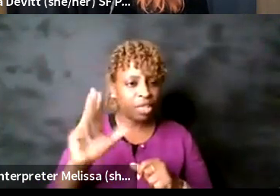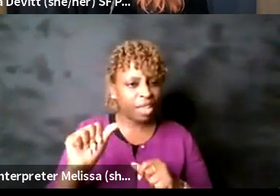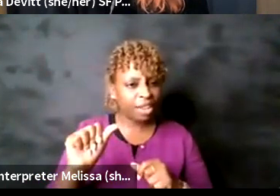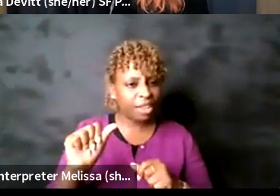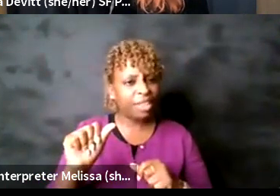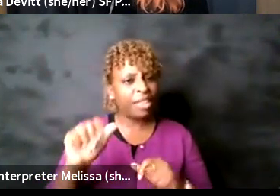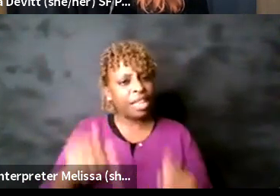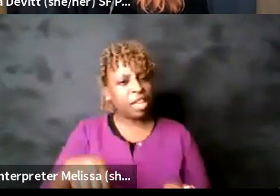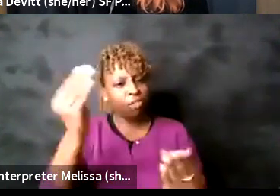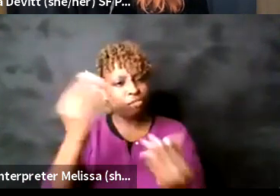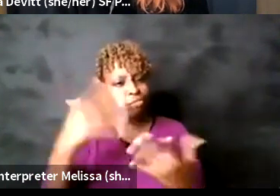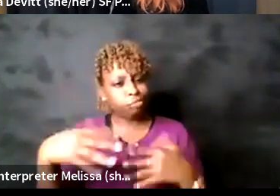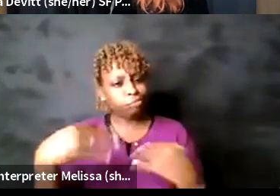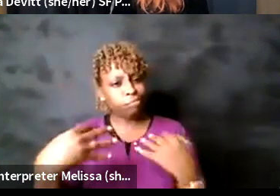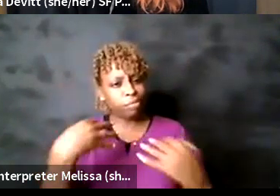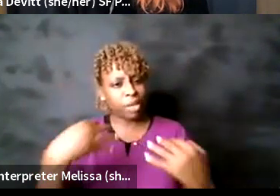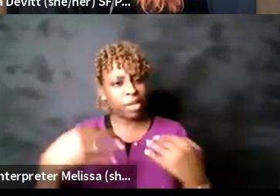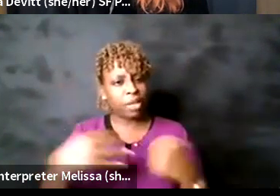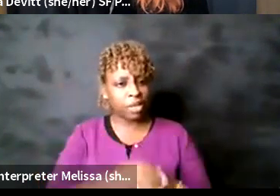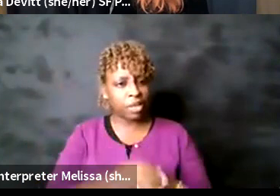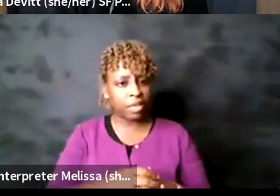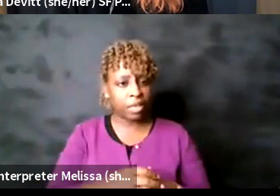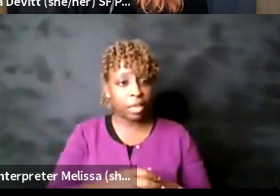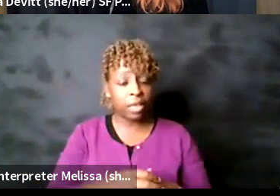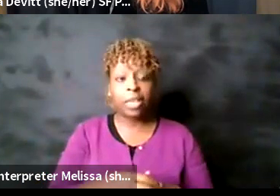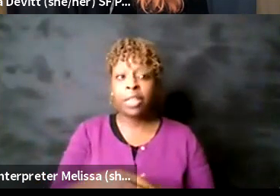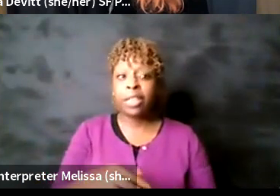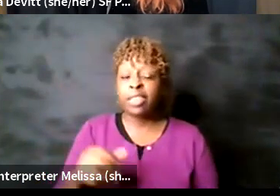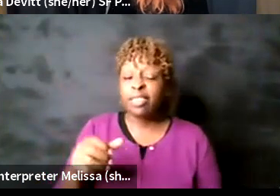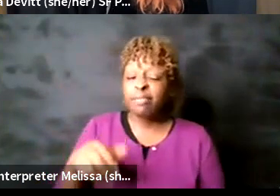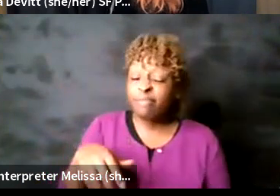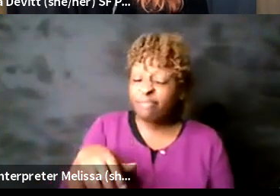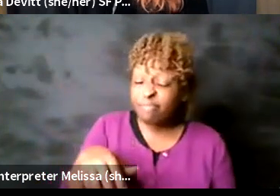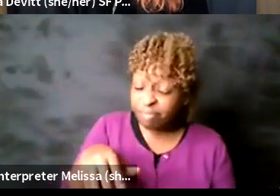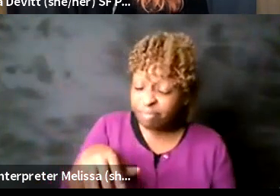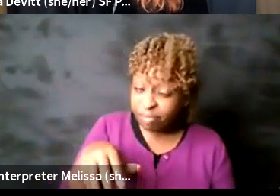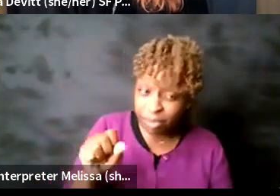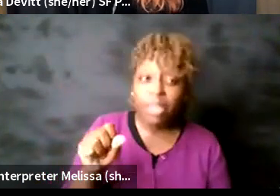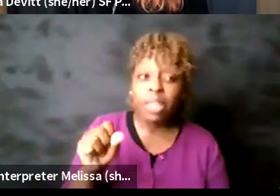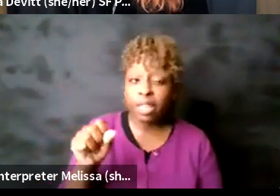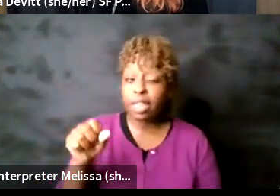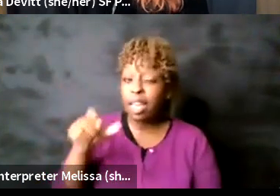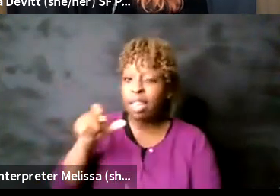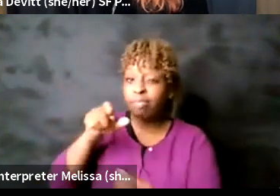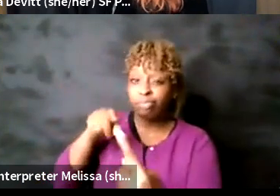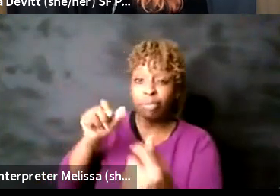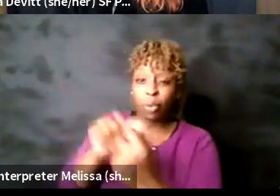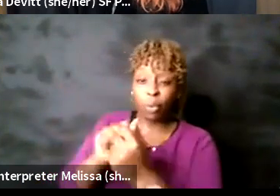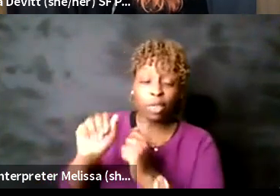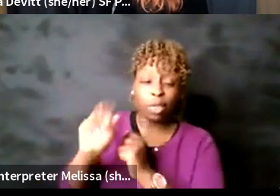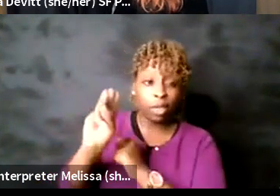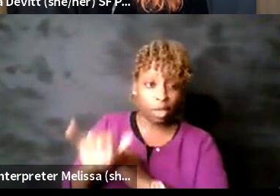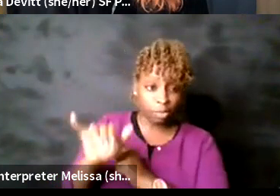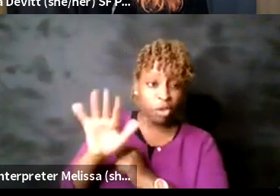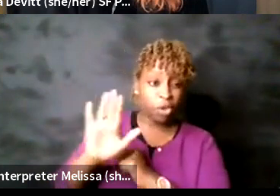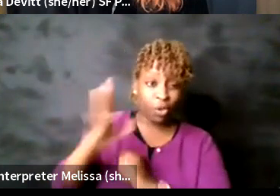yeah um I have absolutely uh to to agree with Amy there I've absolutely experienced um the